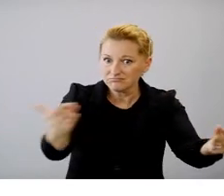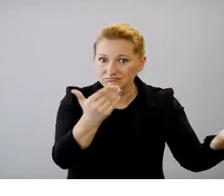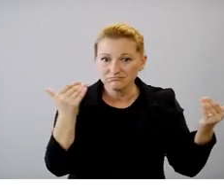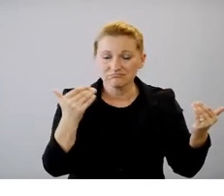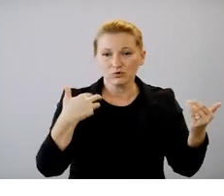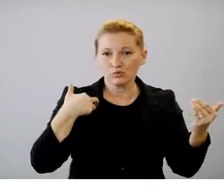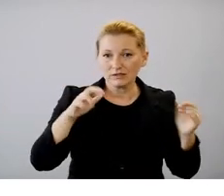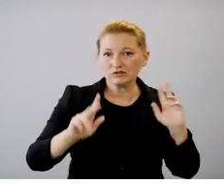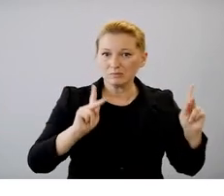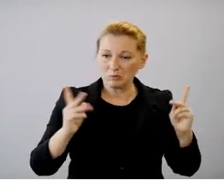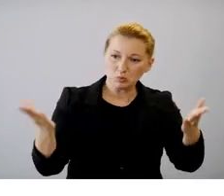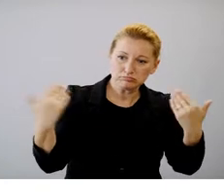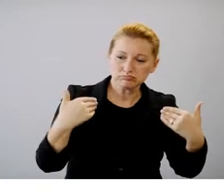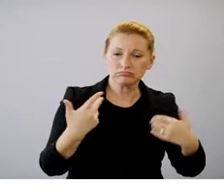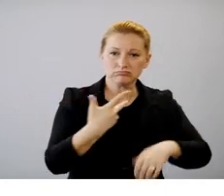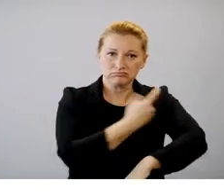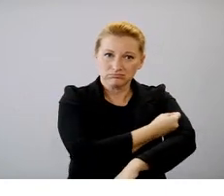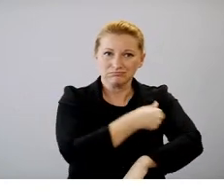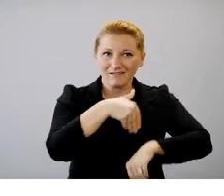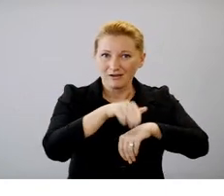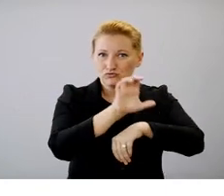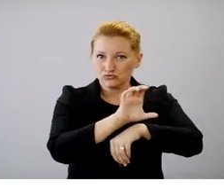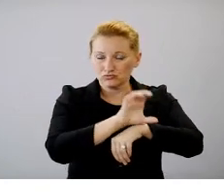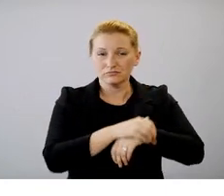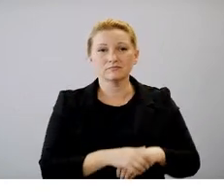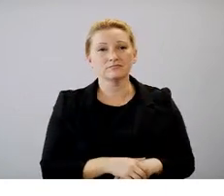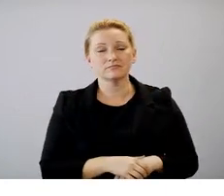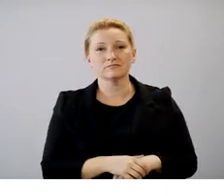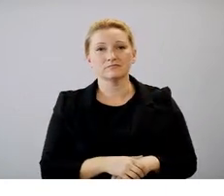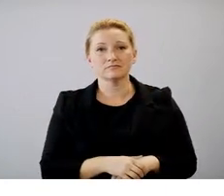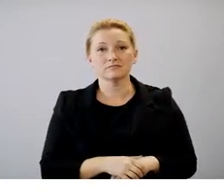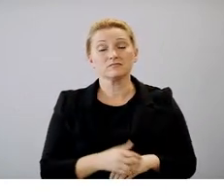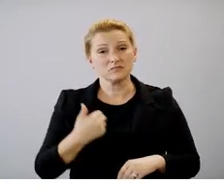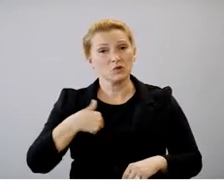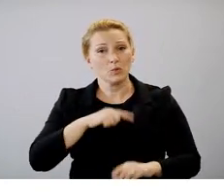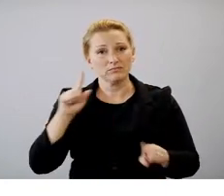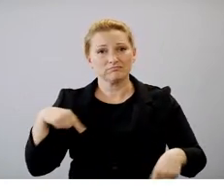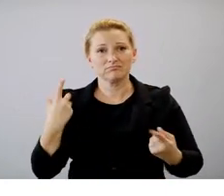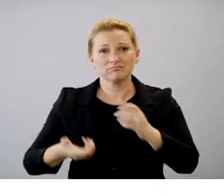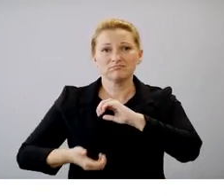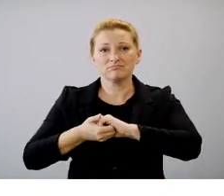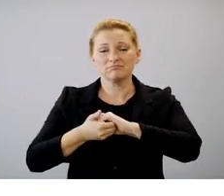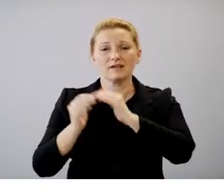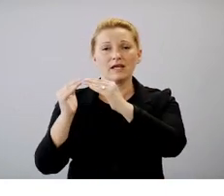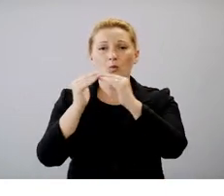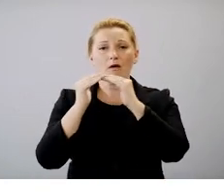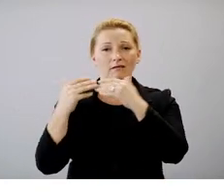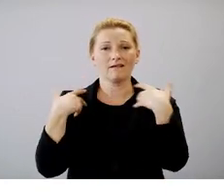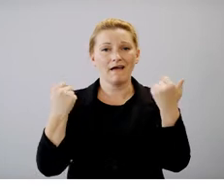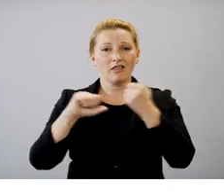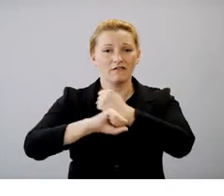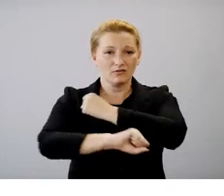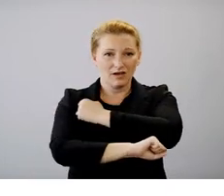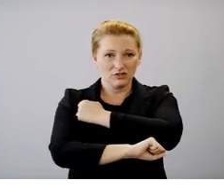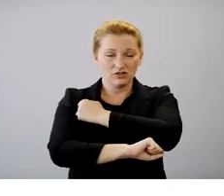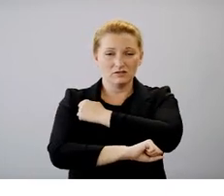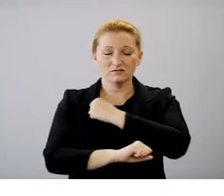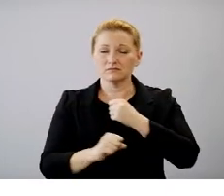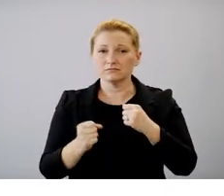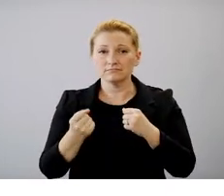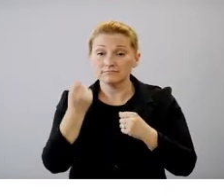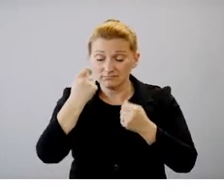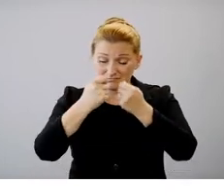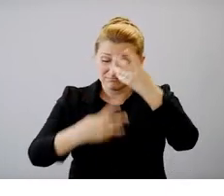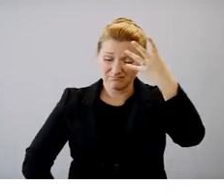congregations to get vaccinated. And we've been partnering with the Equality Health Foundation, which is one of 13 providers